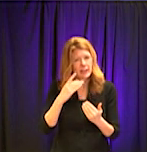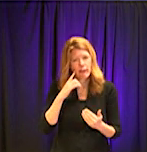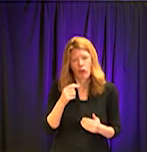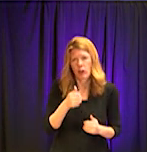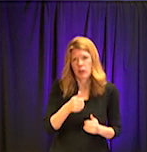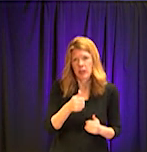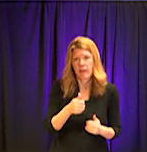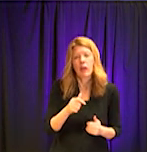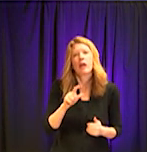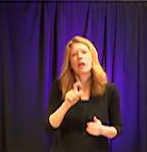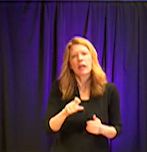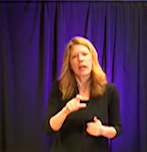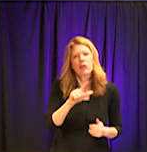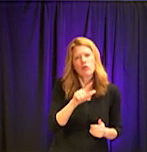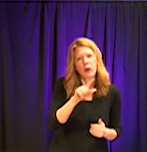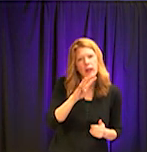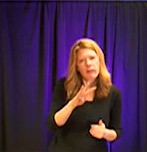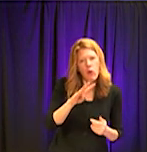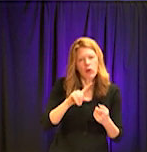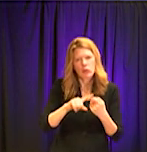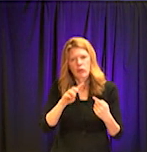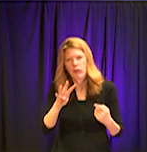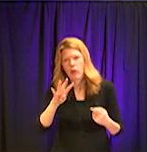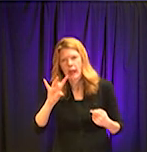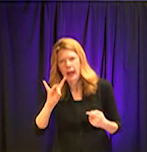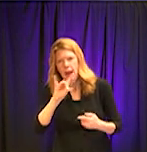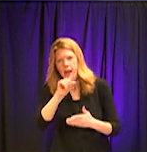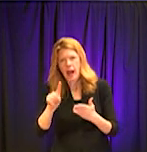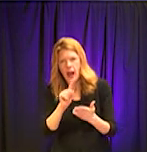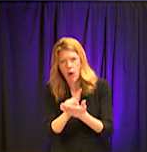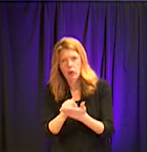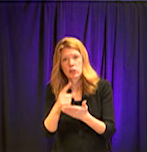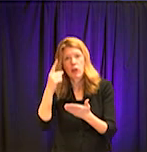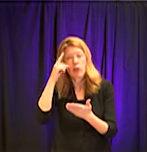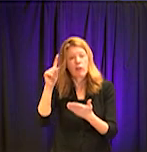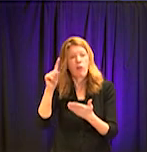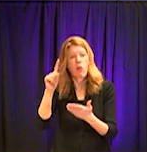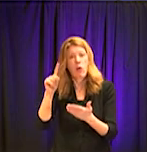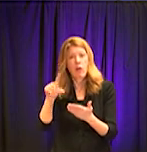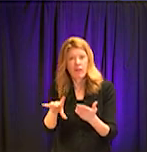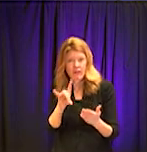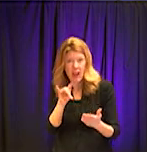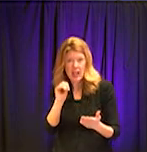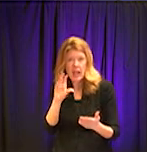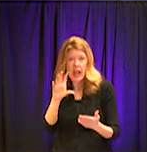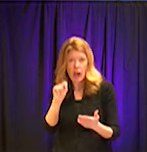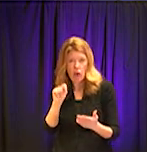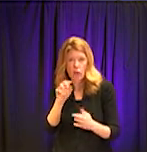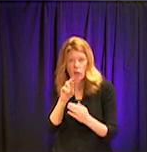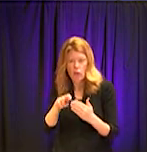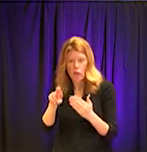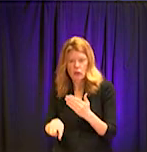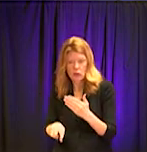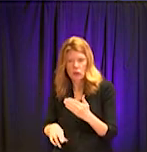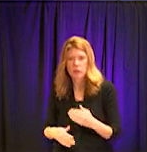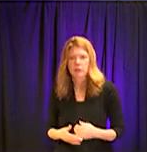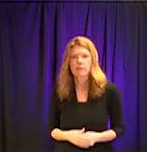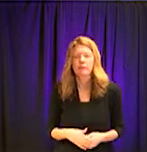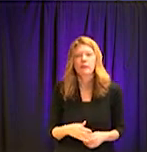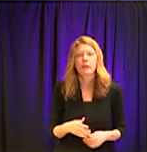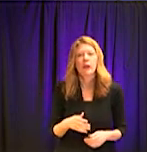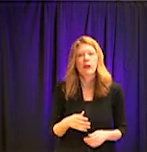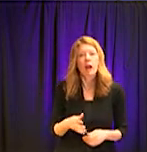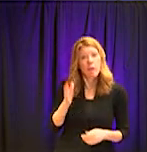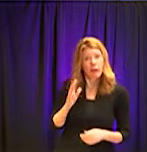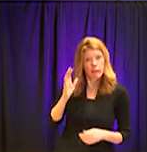hours. So we are getting a better turnover turnaround now. The initial batch of testing that was done in the state of Georgia all had to be confirmed by the